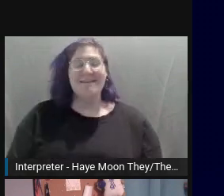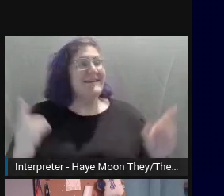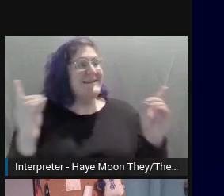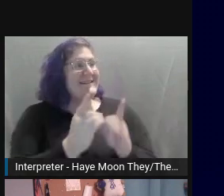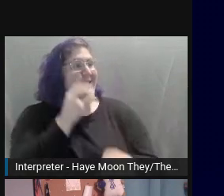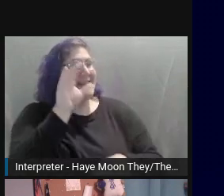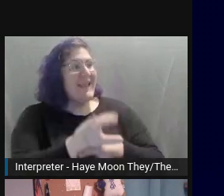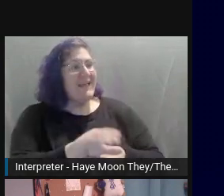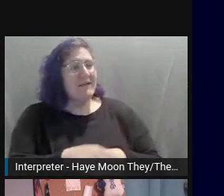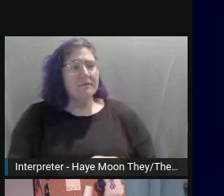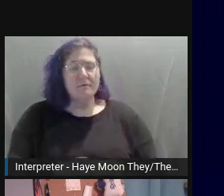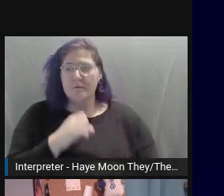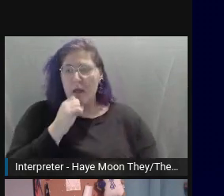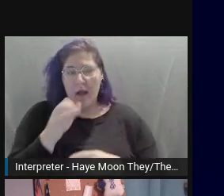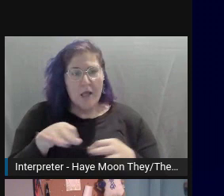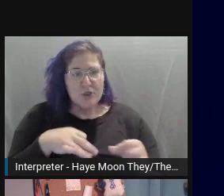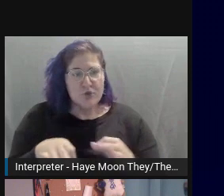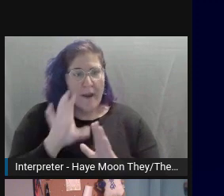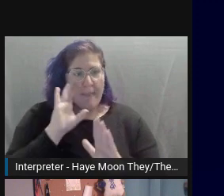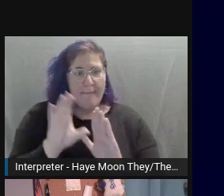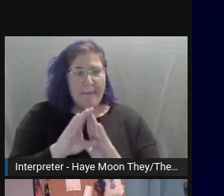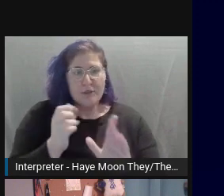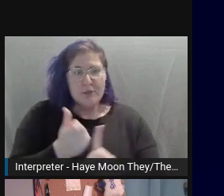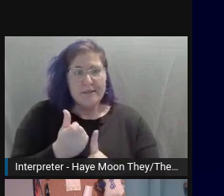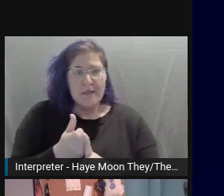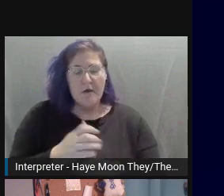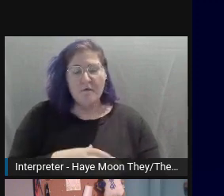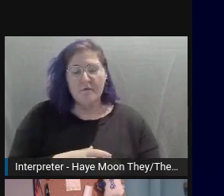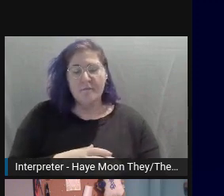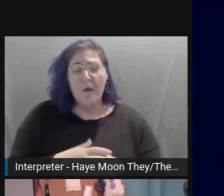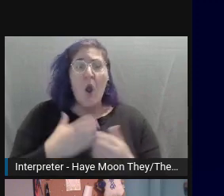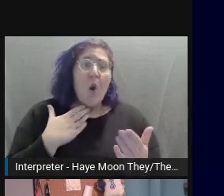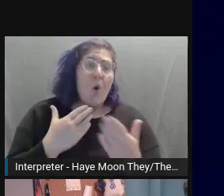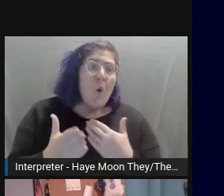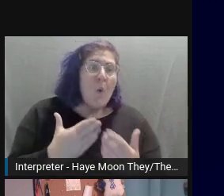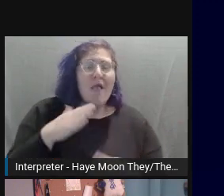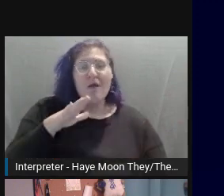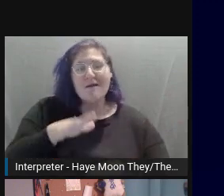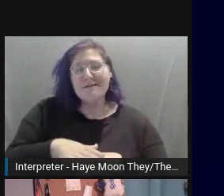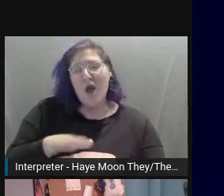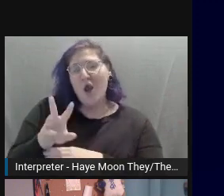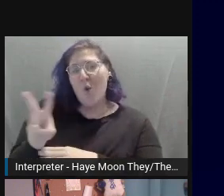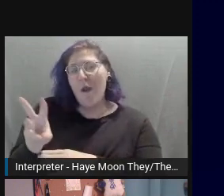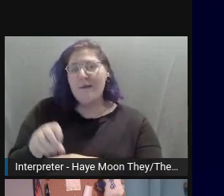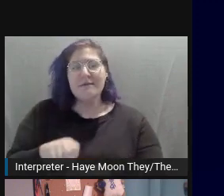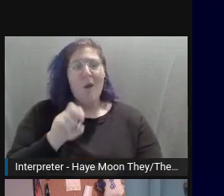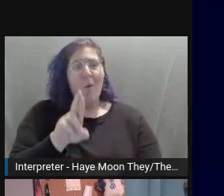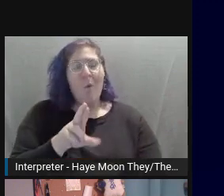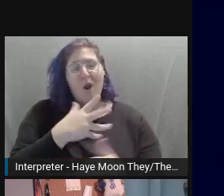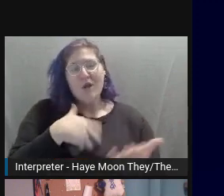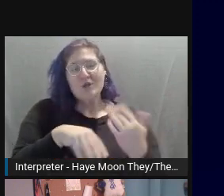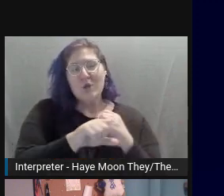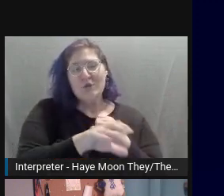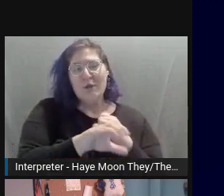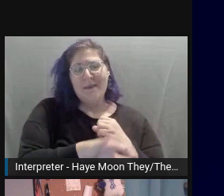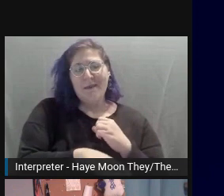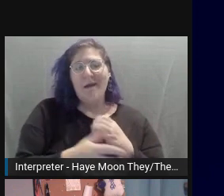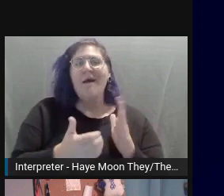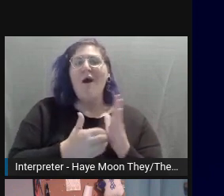describe an image. Whether it's on your website or on social media, your images will more often than not require alt text.